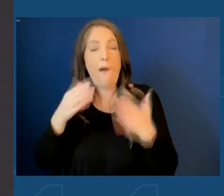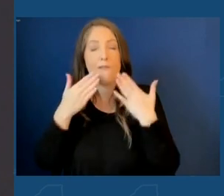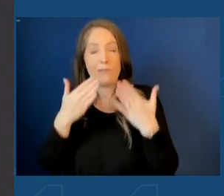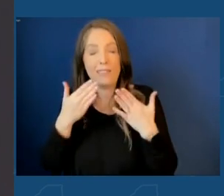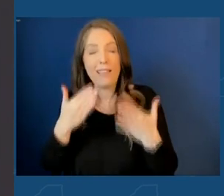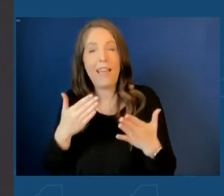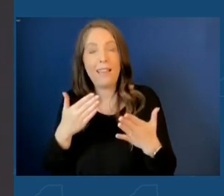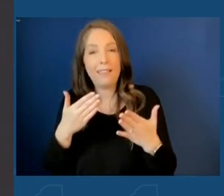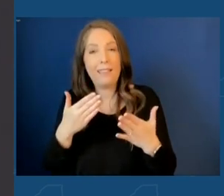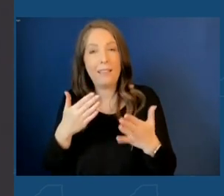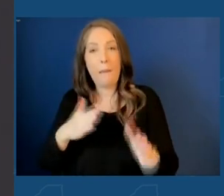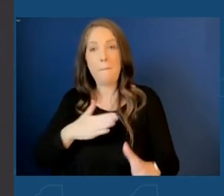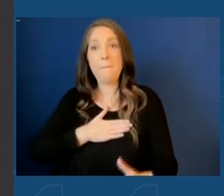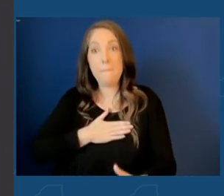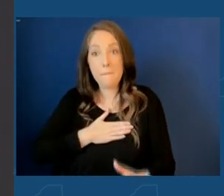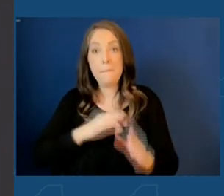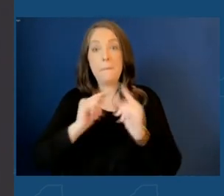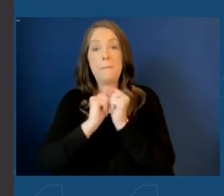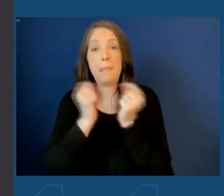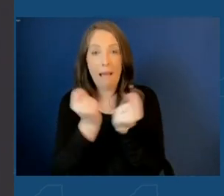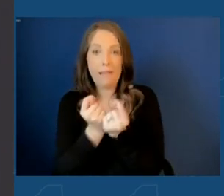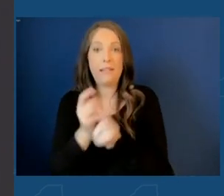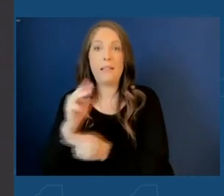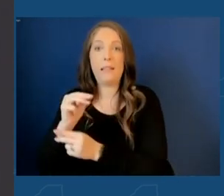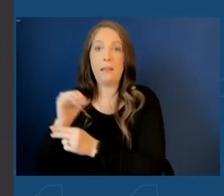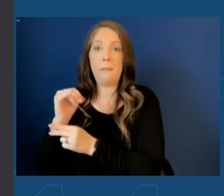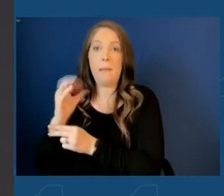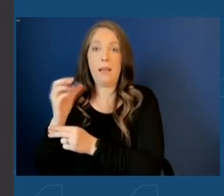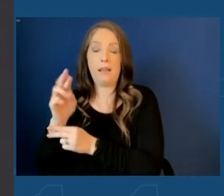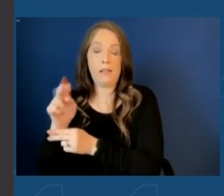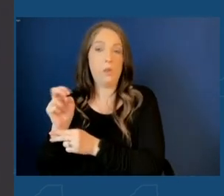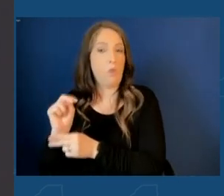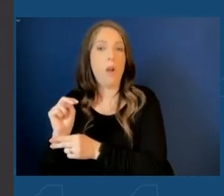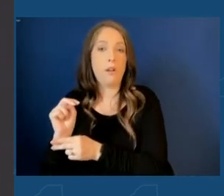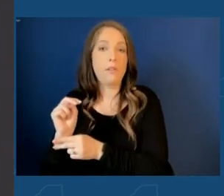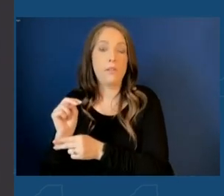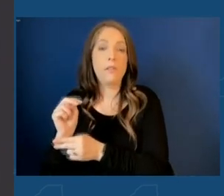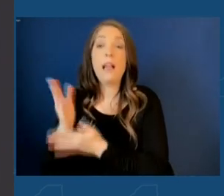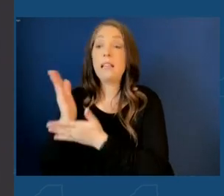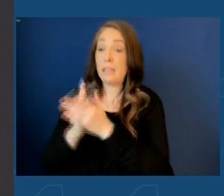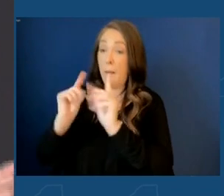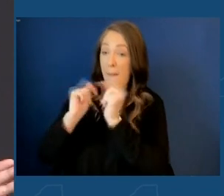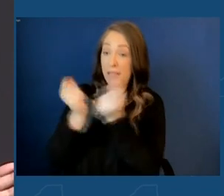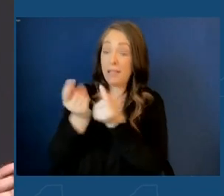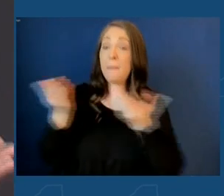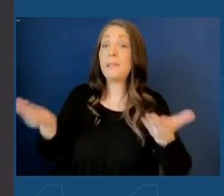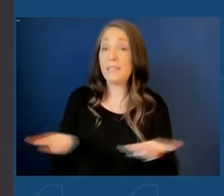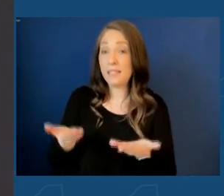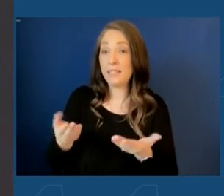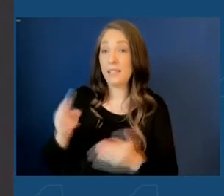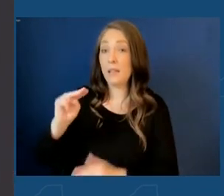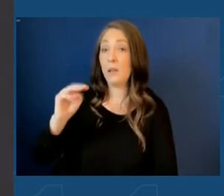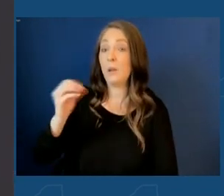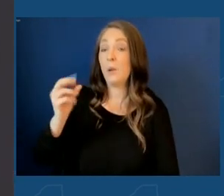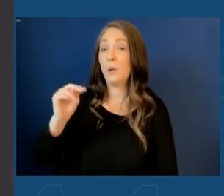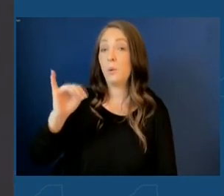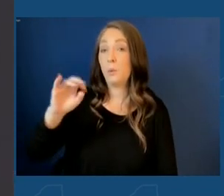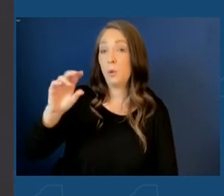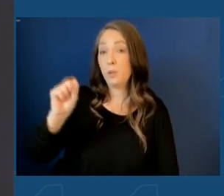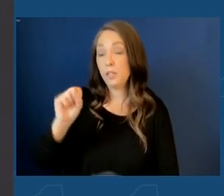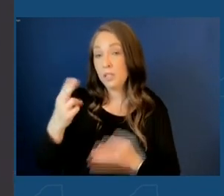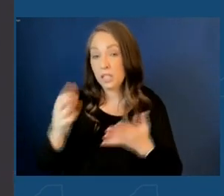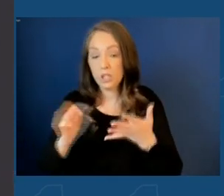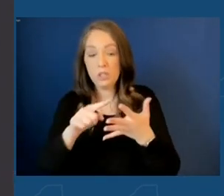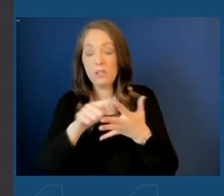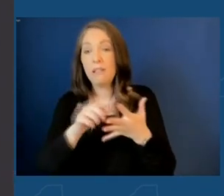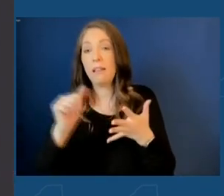my team at Micron. Some of the team is present here. Manish, April,